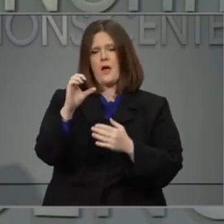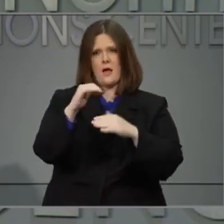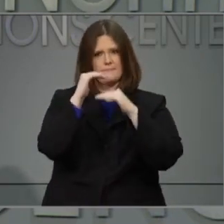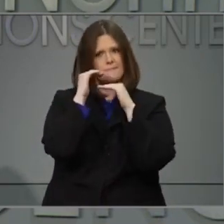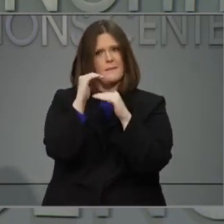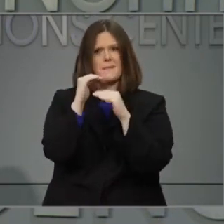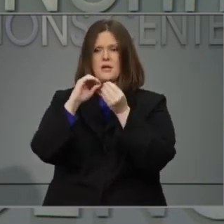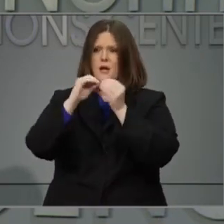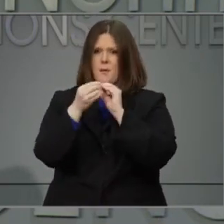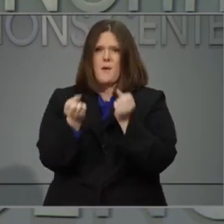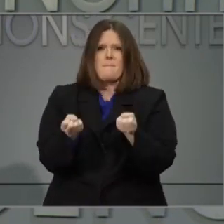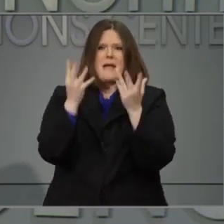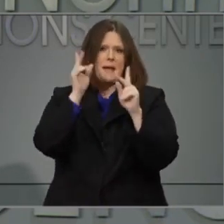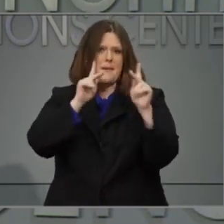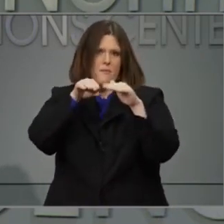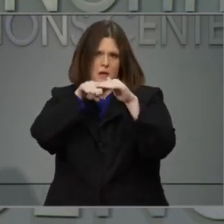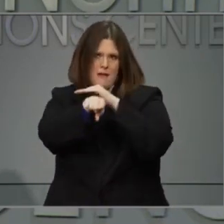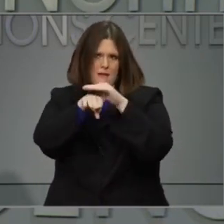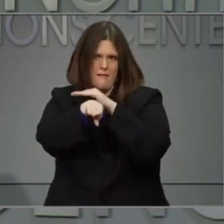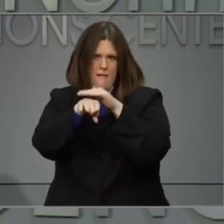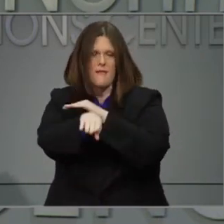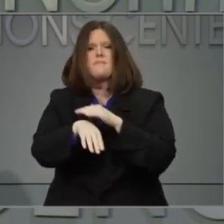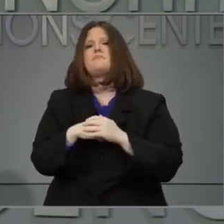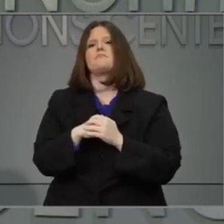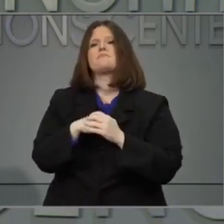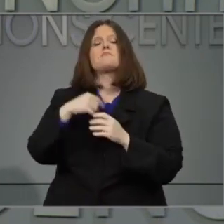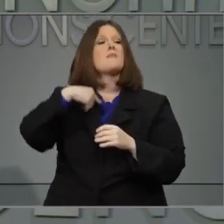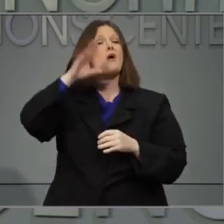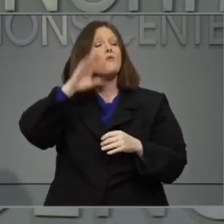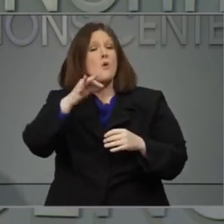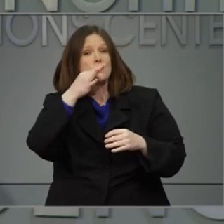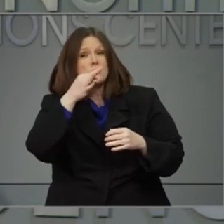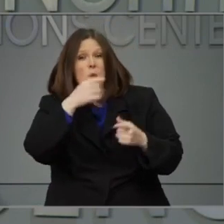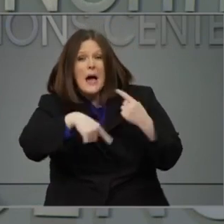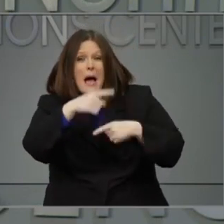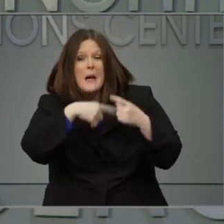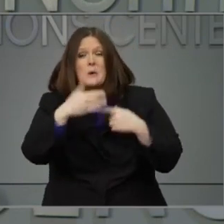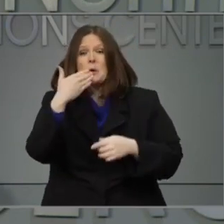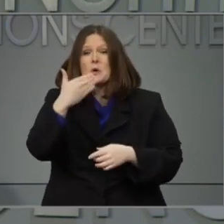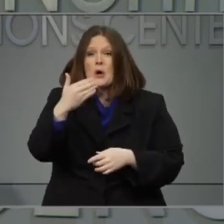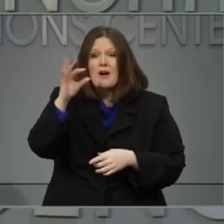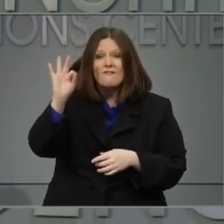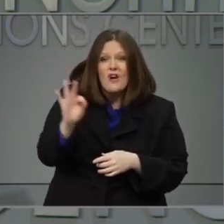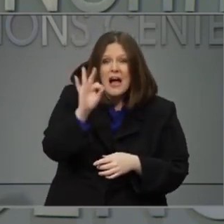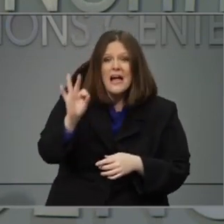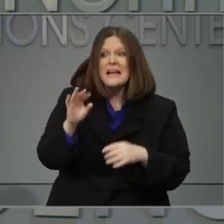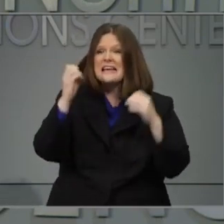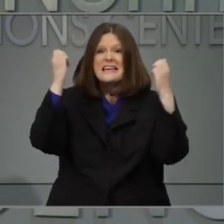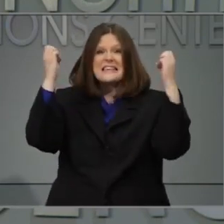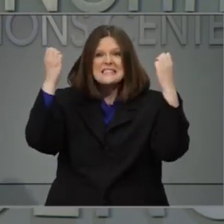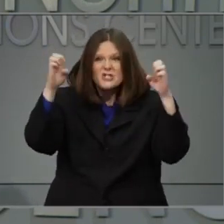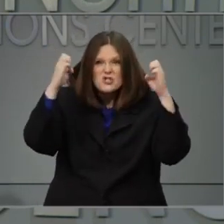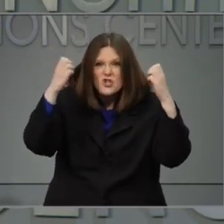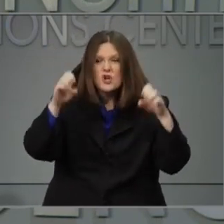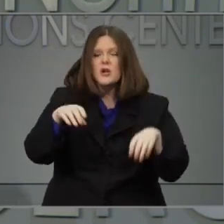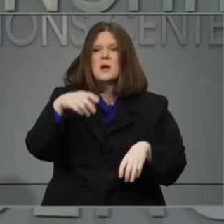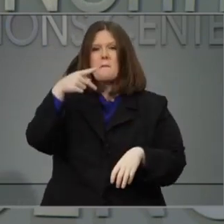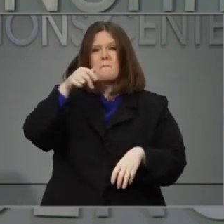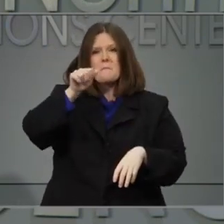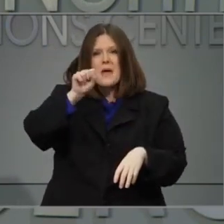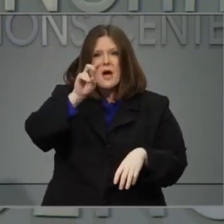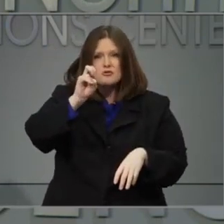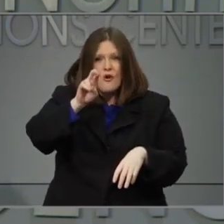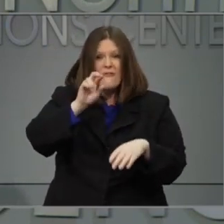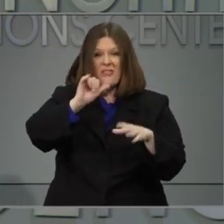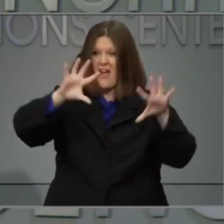And I know that these holidays, Good Friday, Easter, and Passover will tempt people to get together.